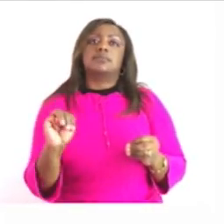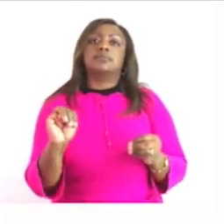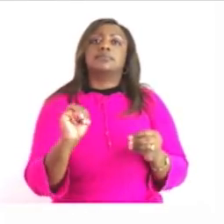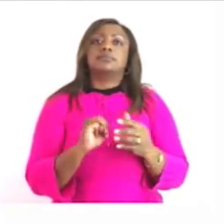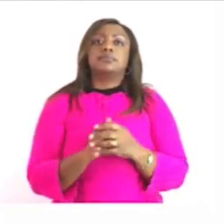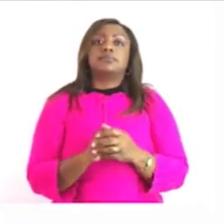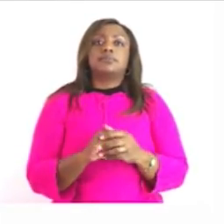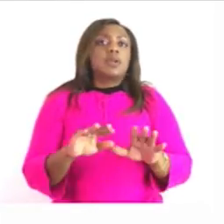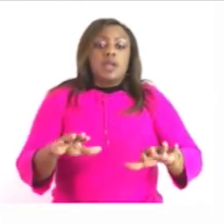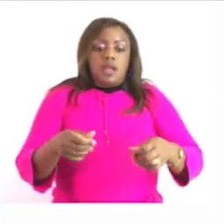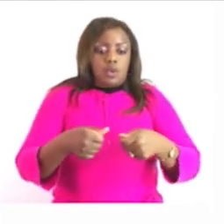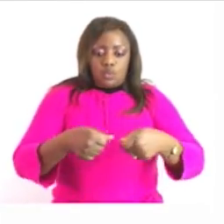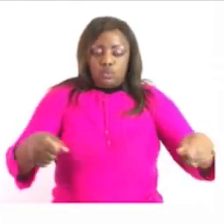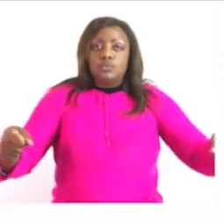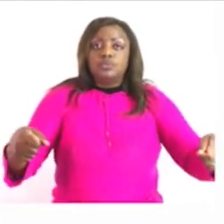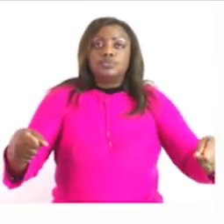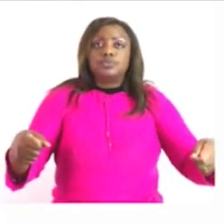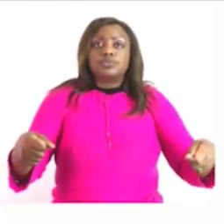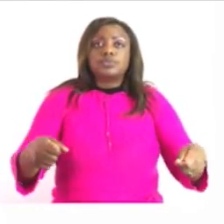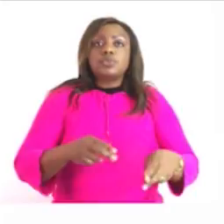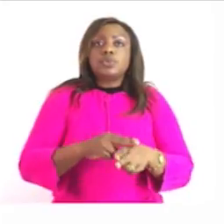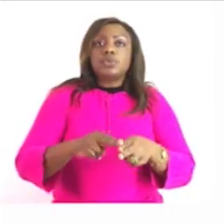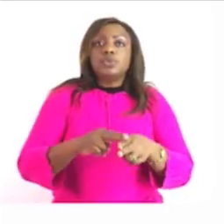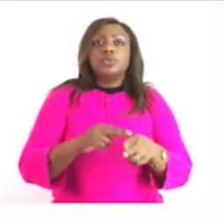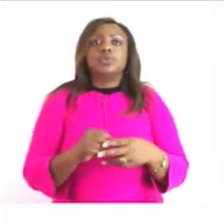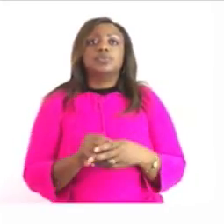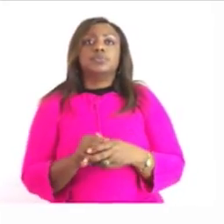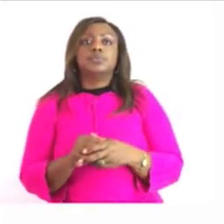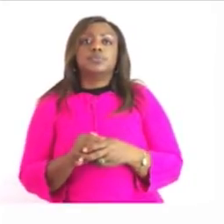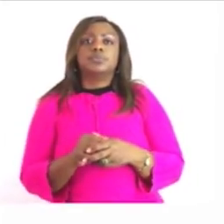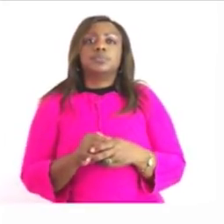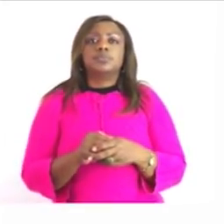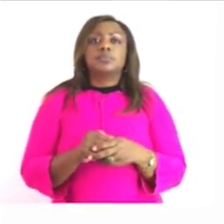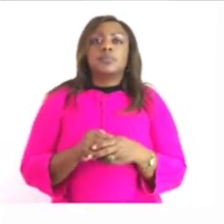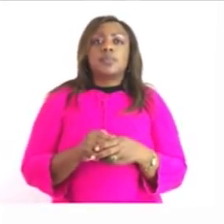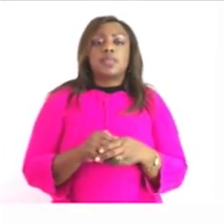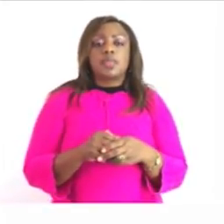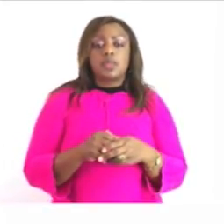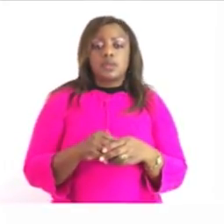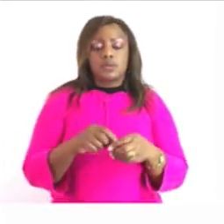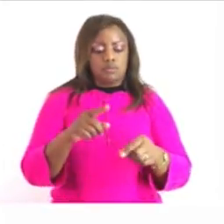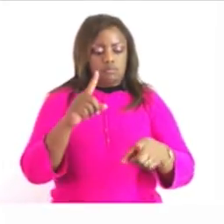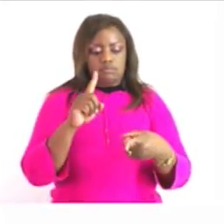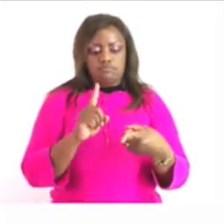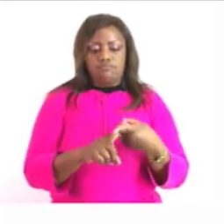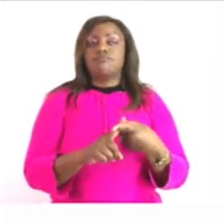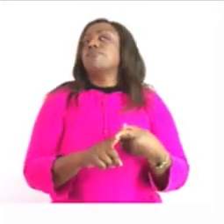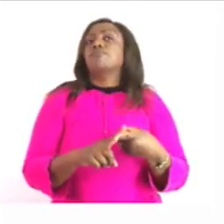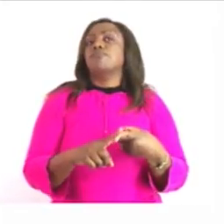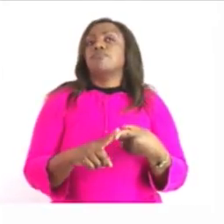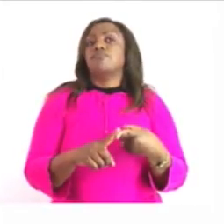how to measure length in the instruments that you have to make use of